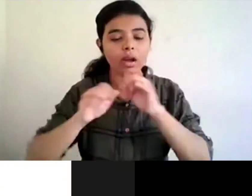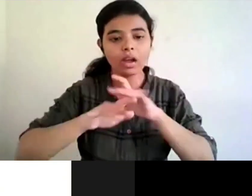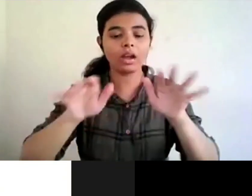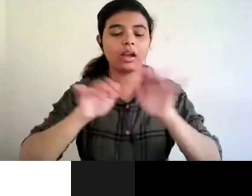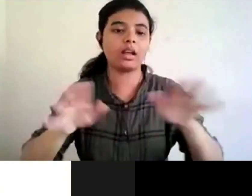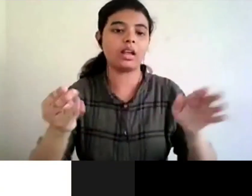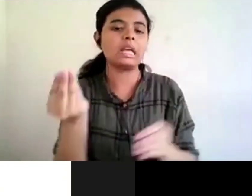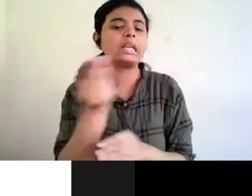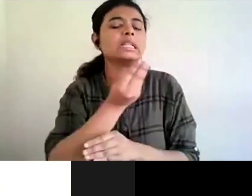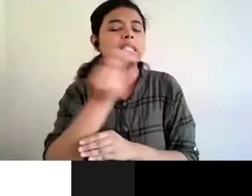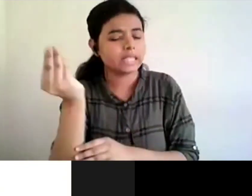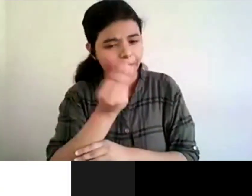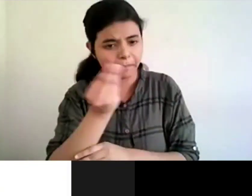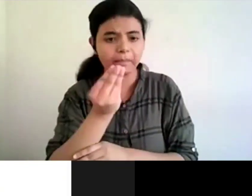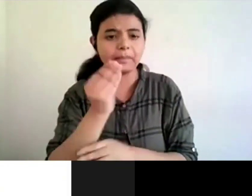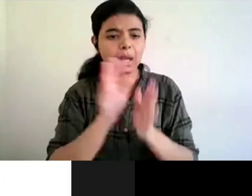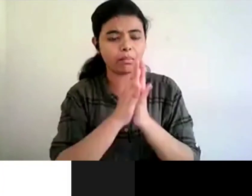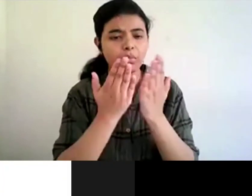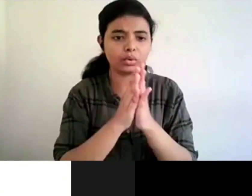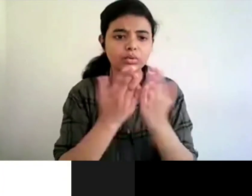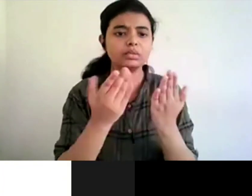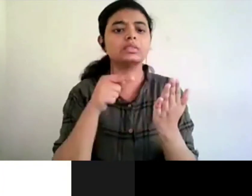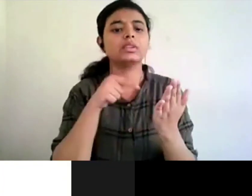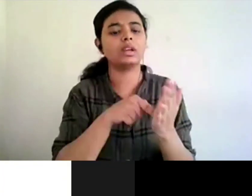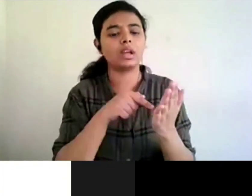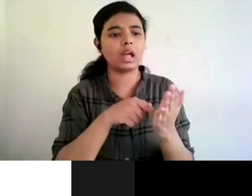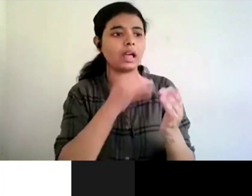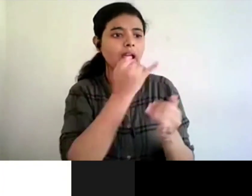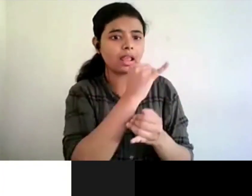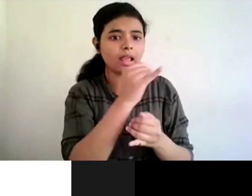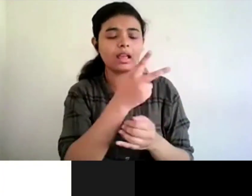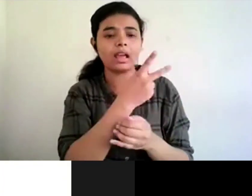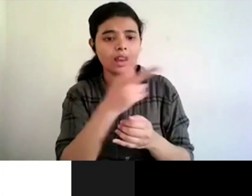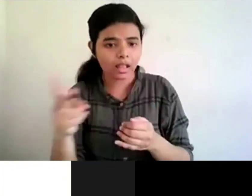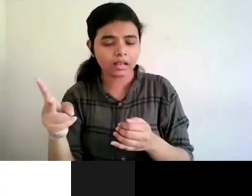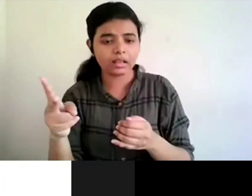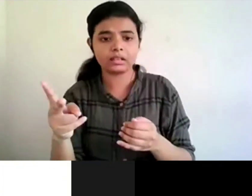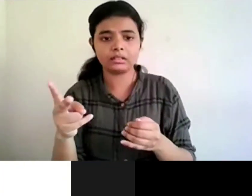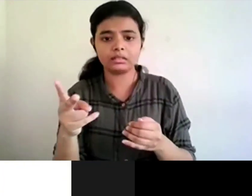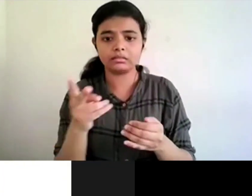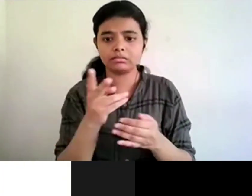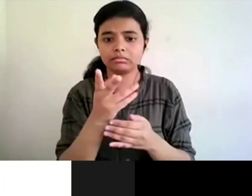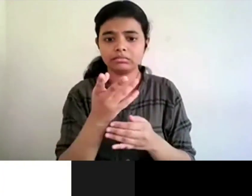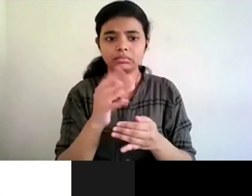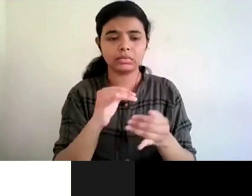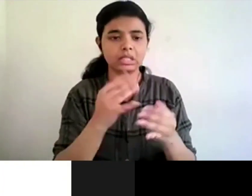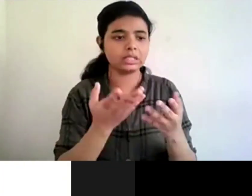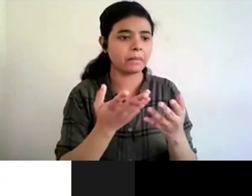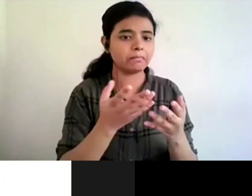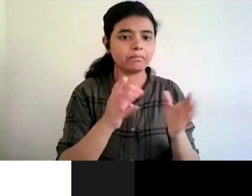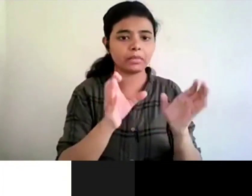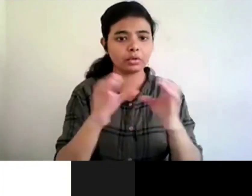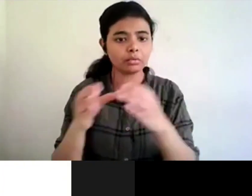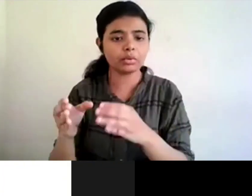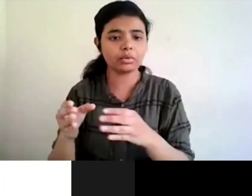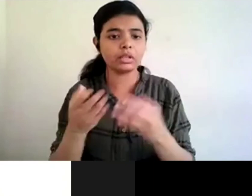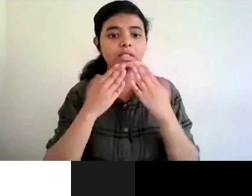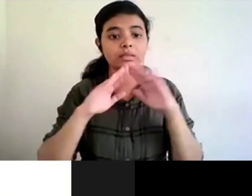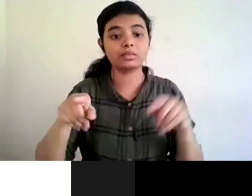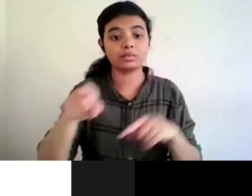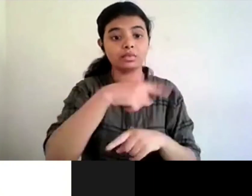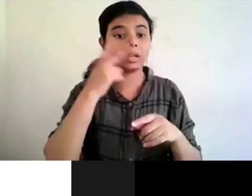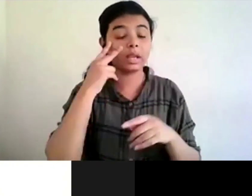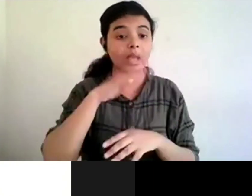some books actually are required in different different sections wherein say visually impaired uh children are there